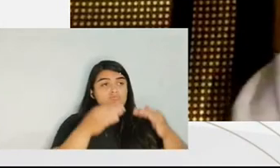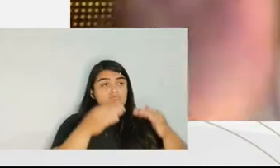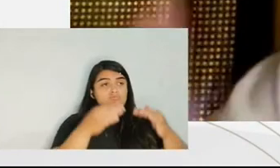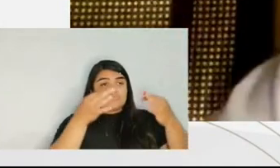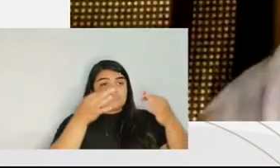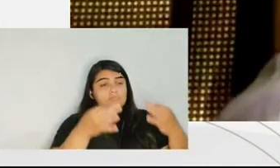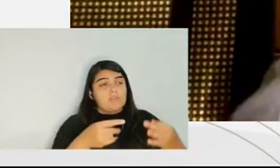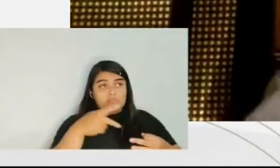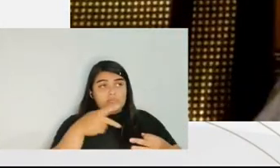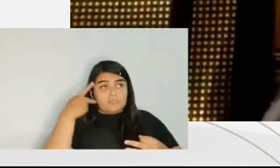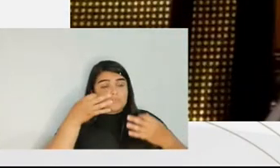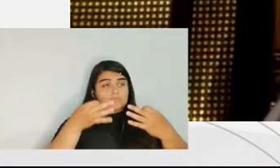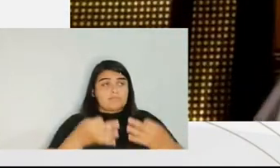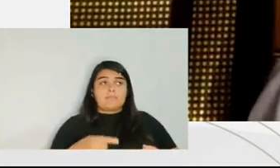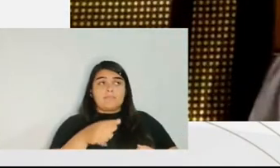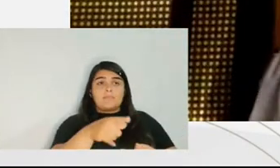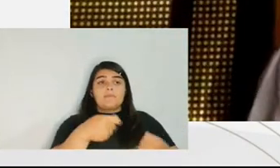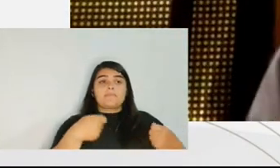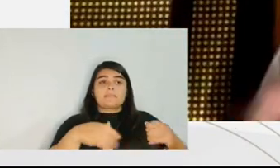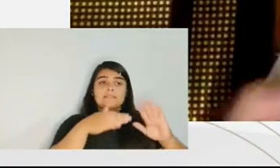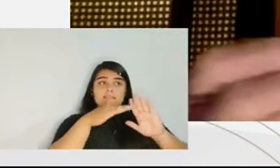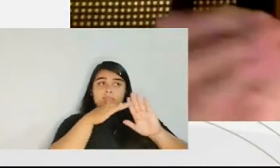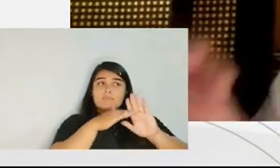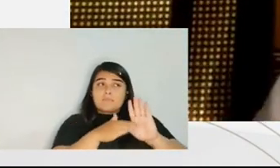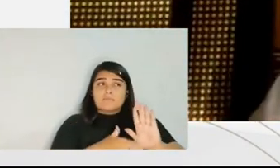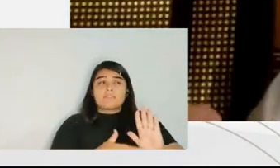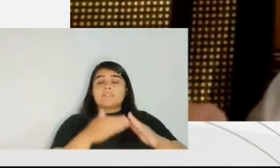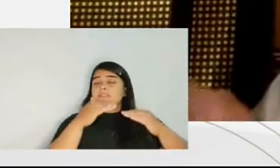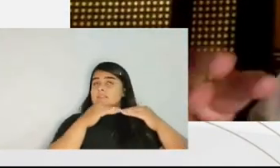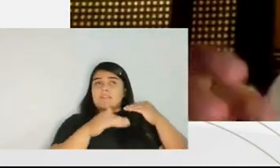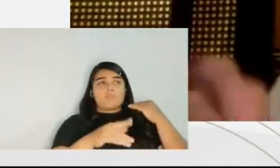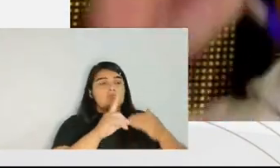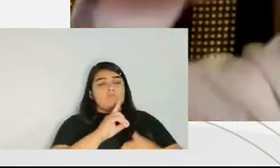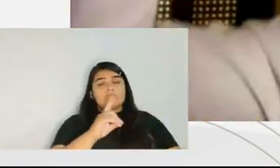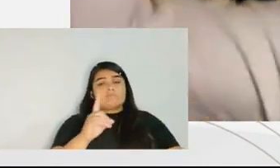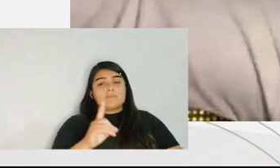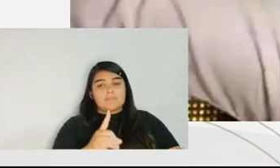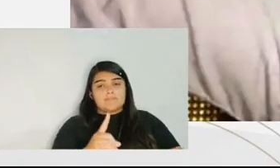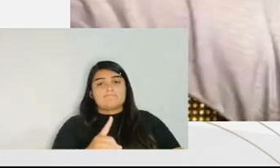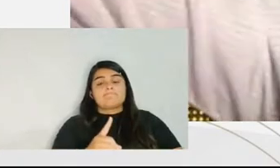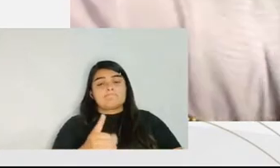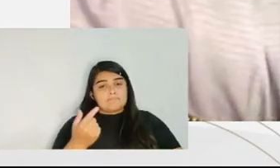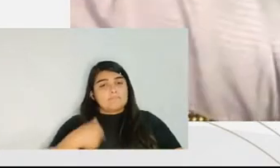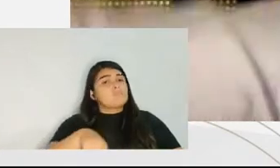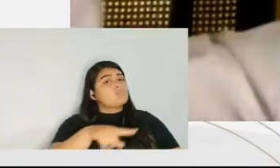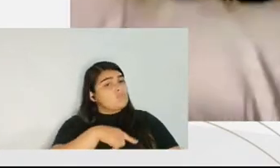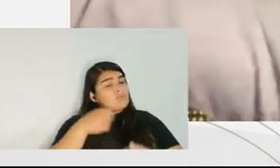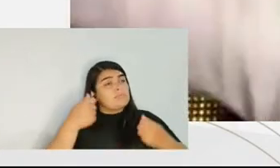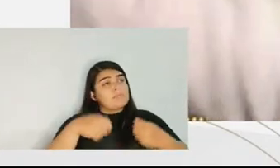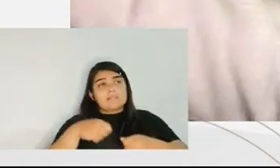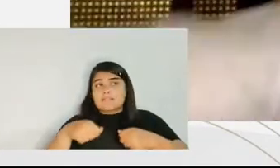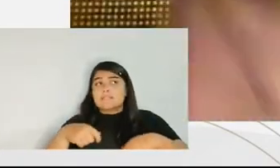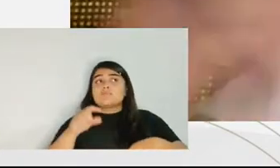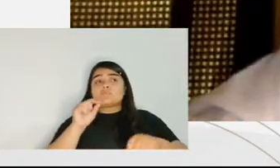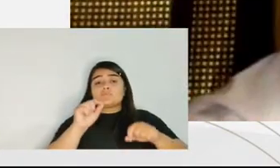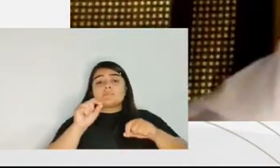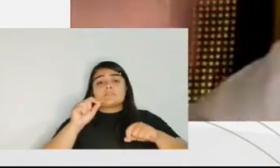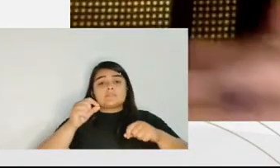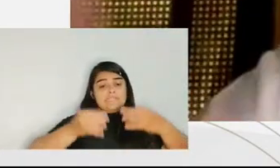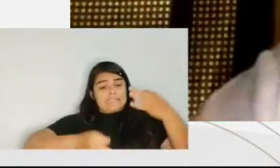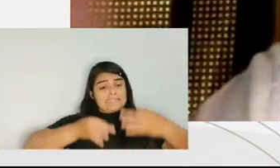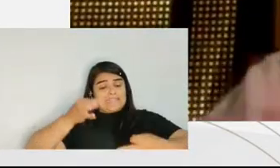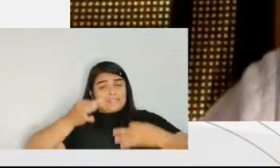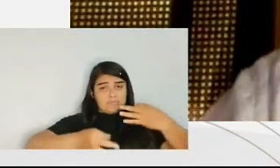and say in disagreement that your district attorney has done has terrible